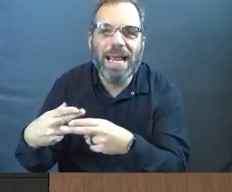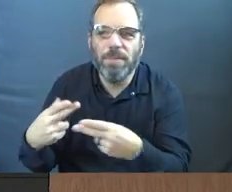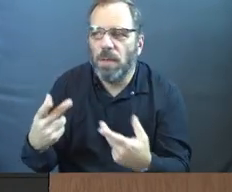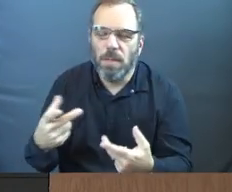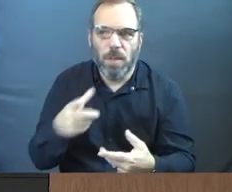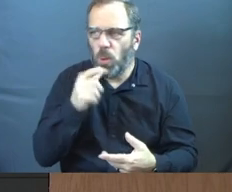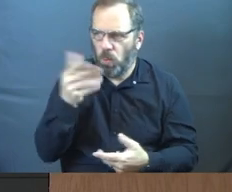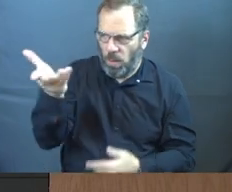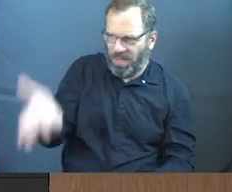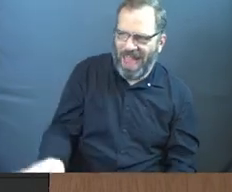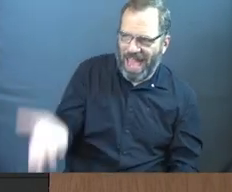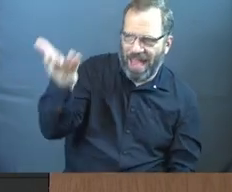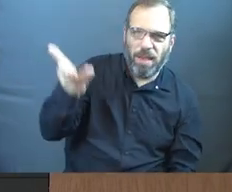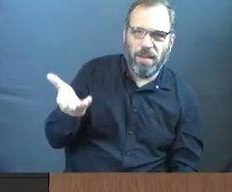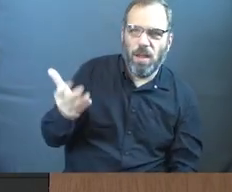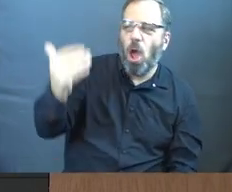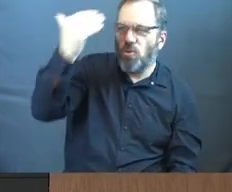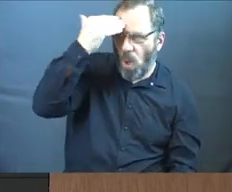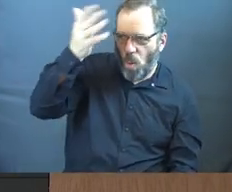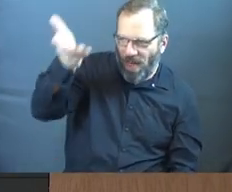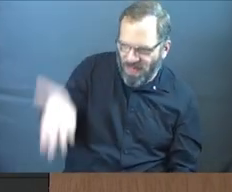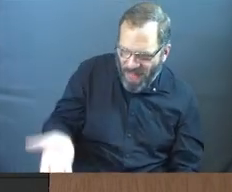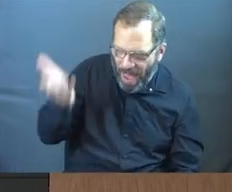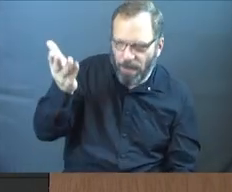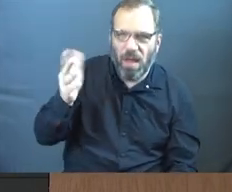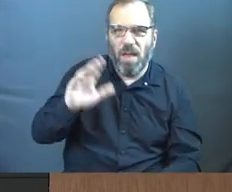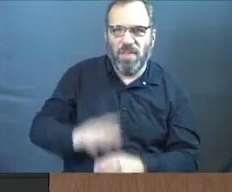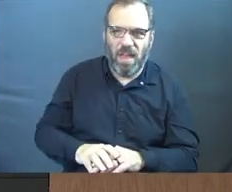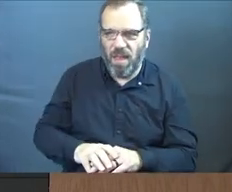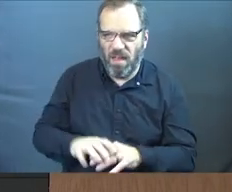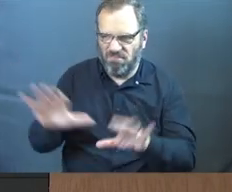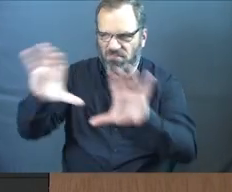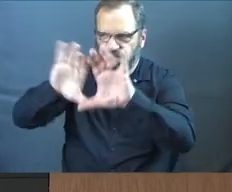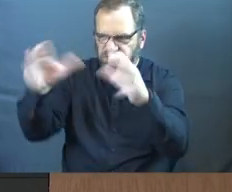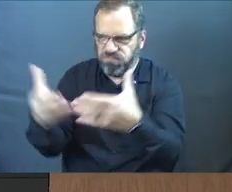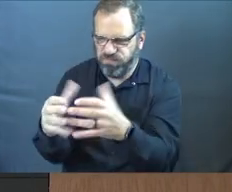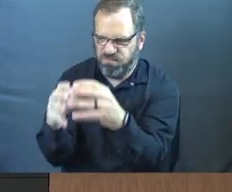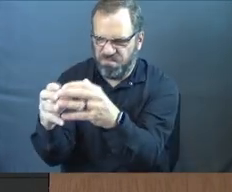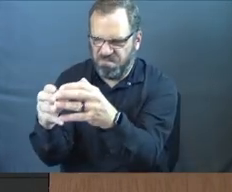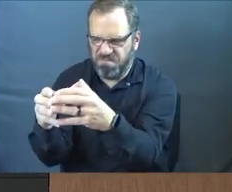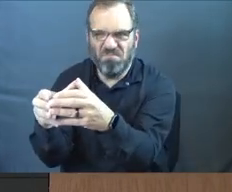Right? Who are they? Get to know them instead of lumping them.